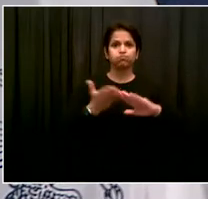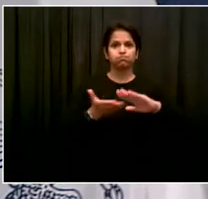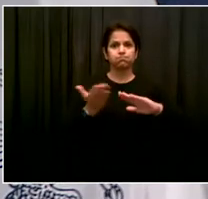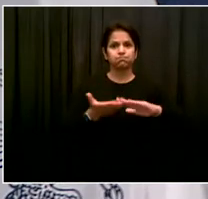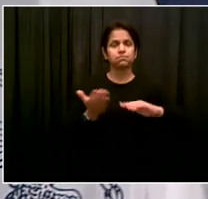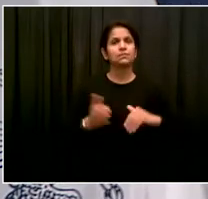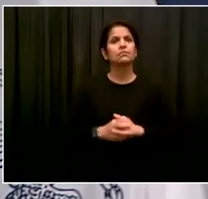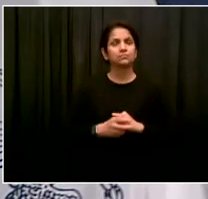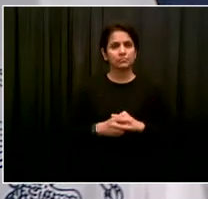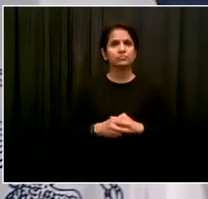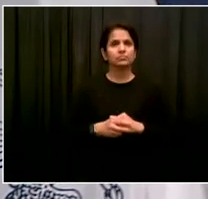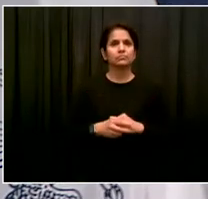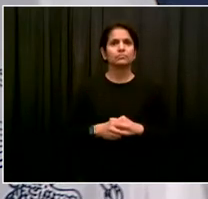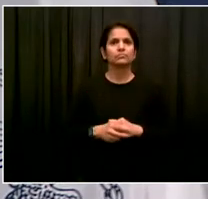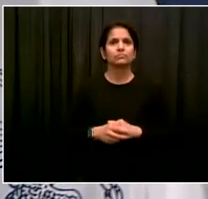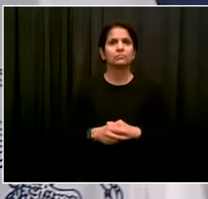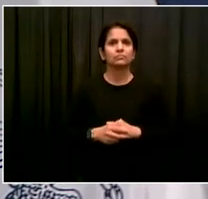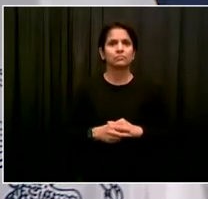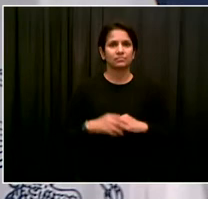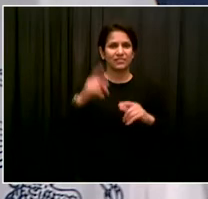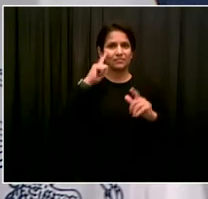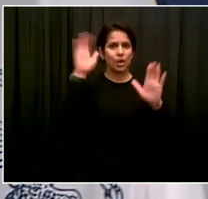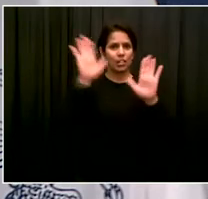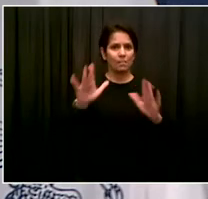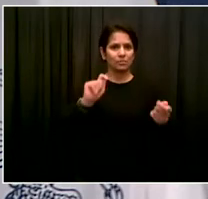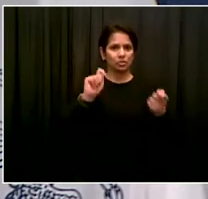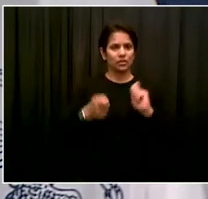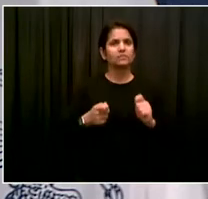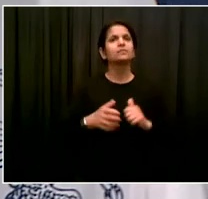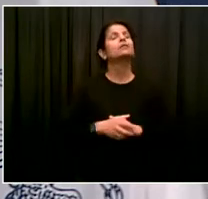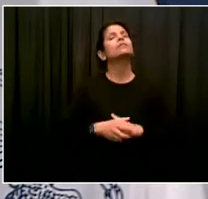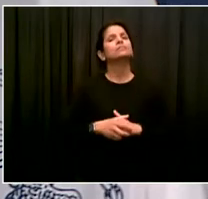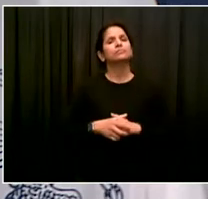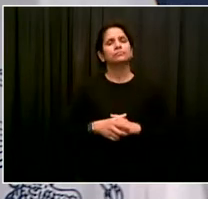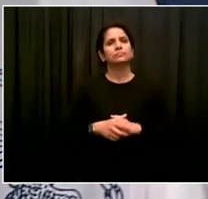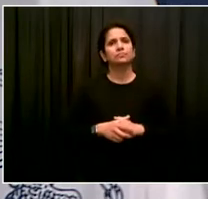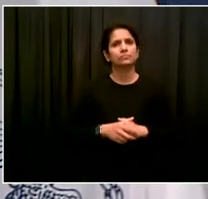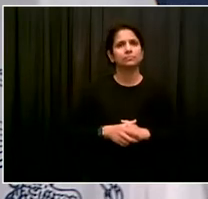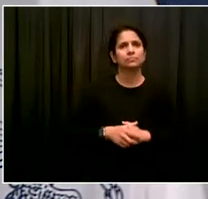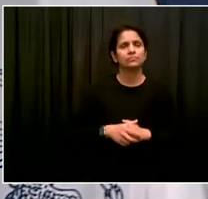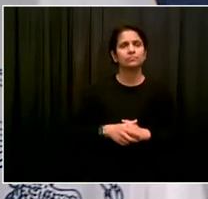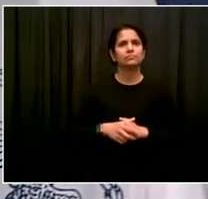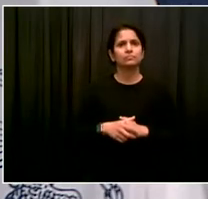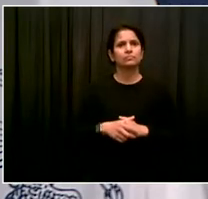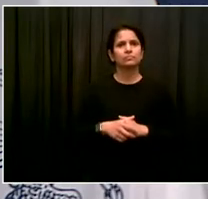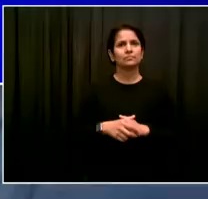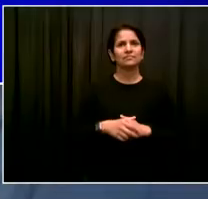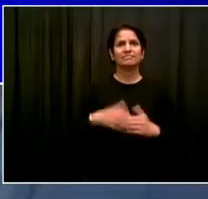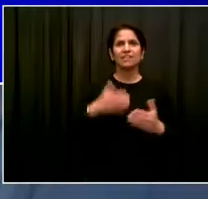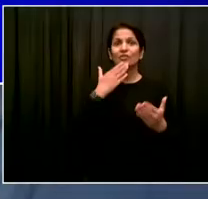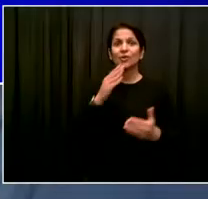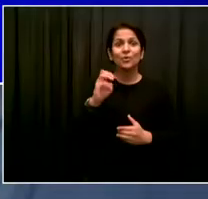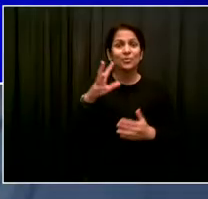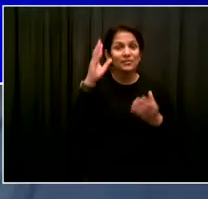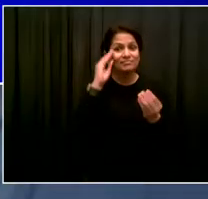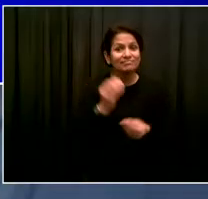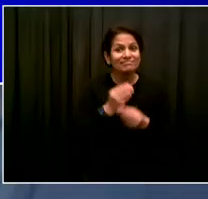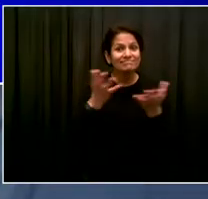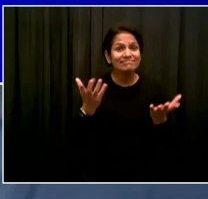climate change. So today, some very exciting news. We will be resuming our curbside